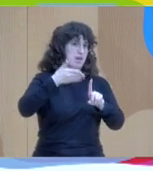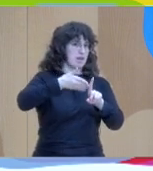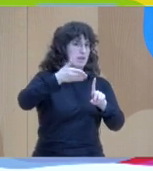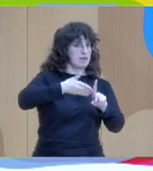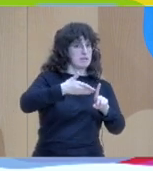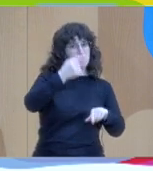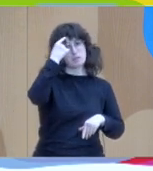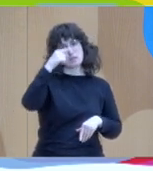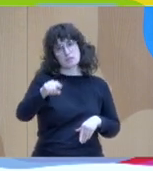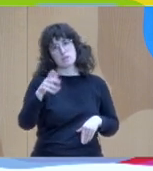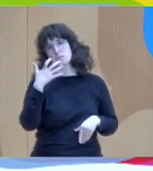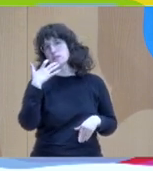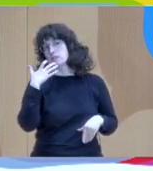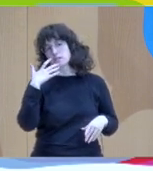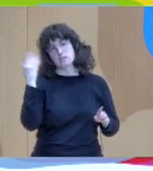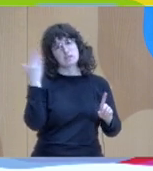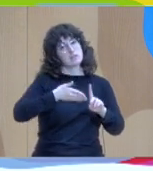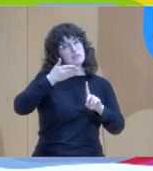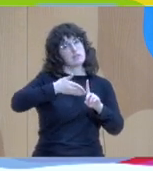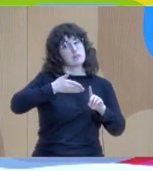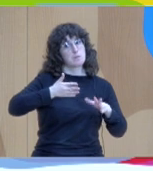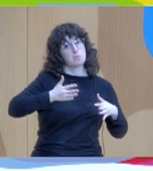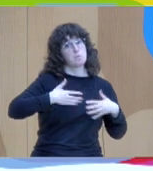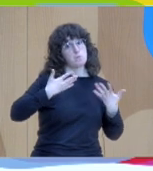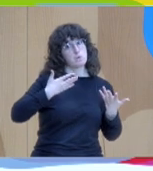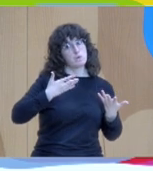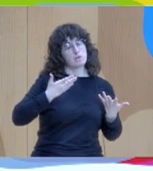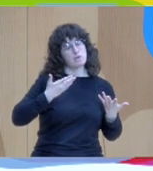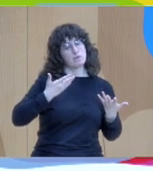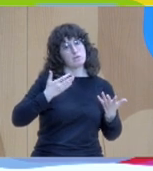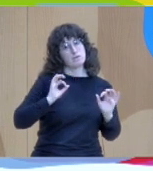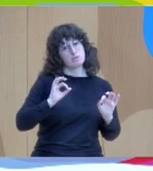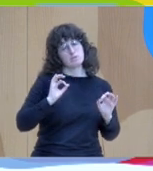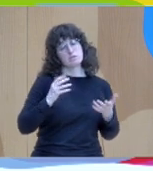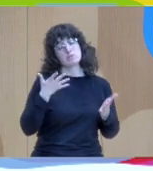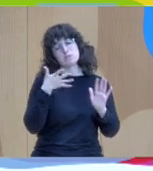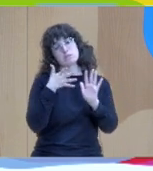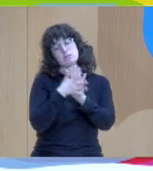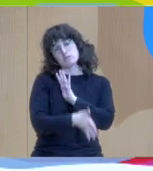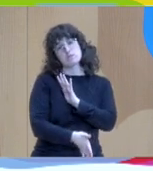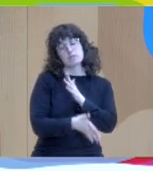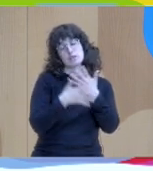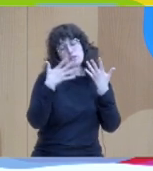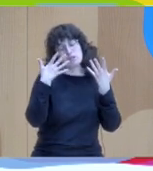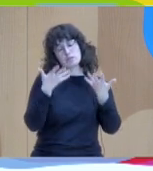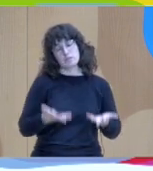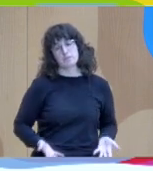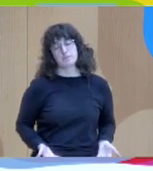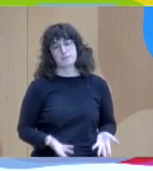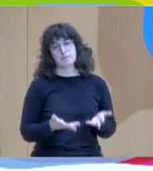better chances you have to tackle the problems that might grow okay do something early